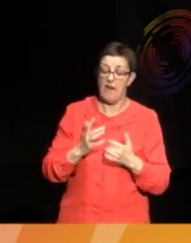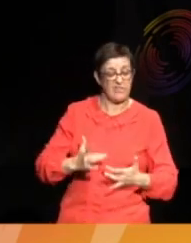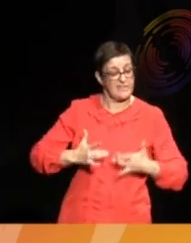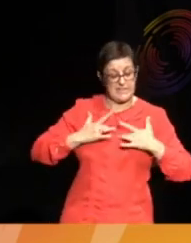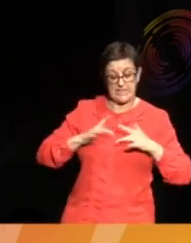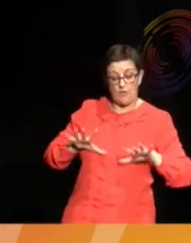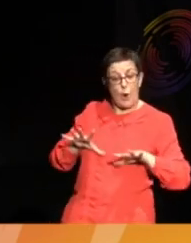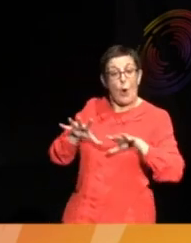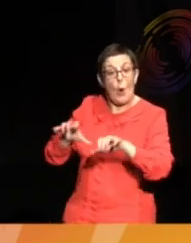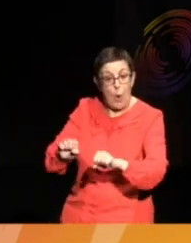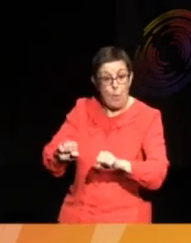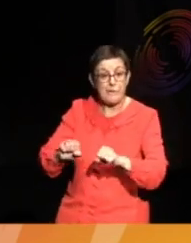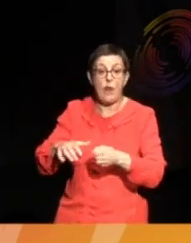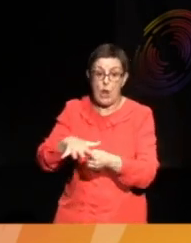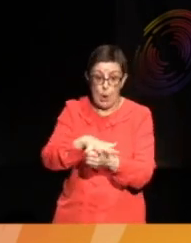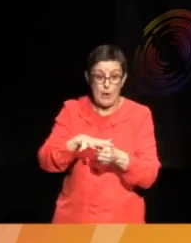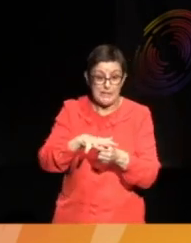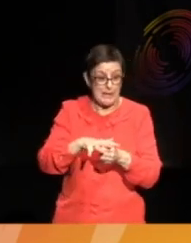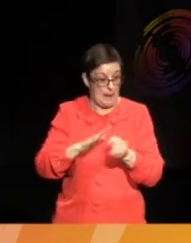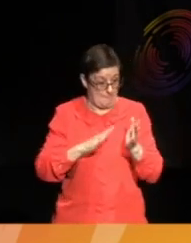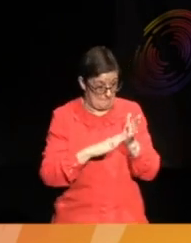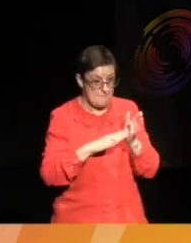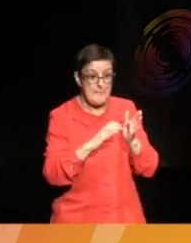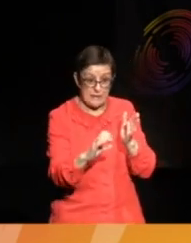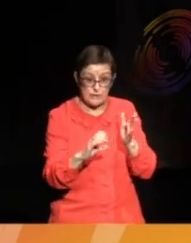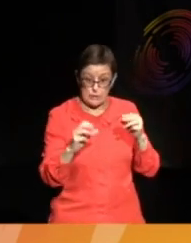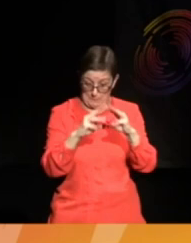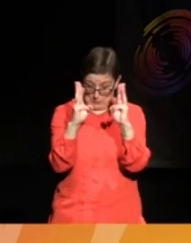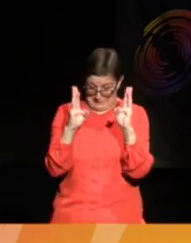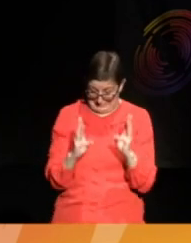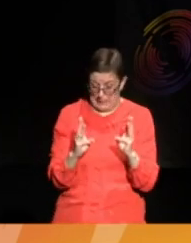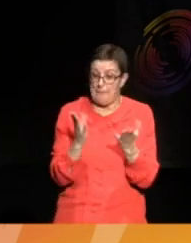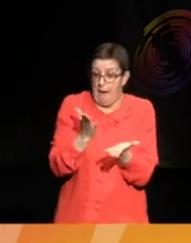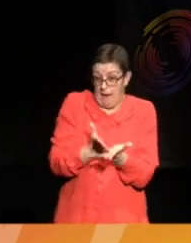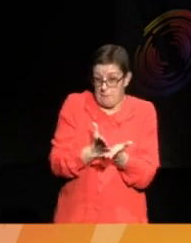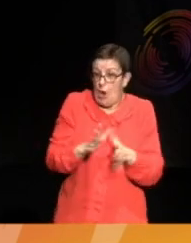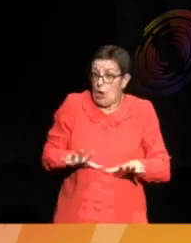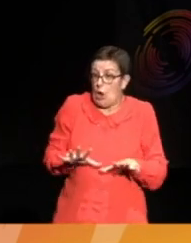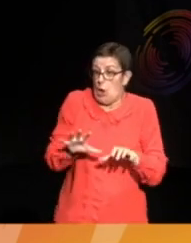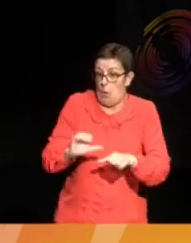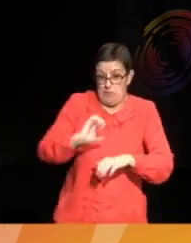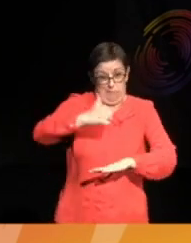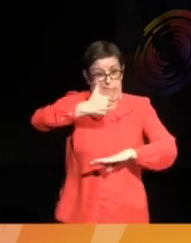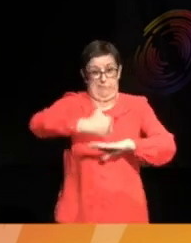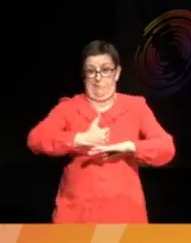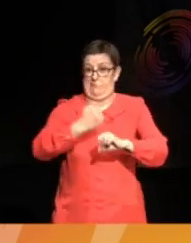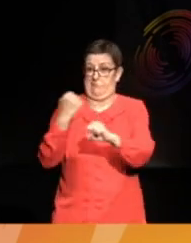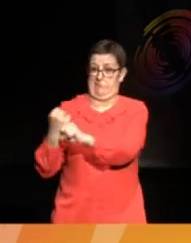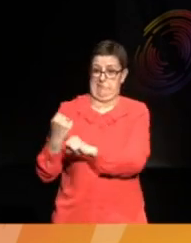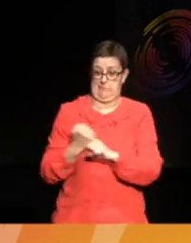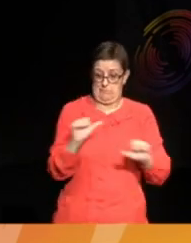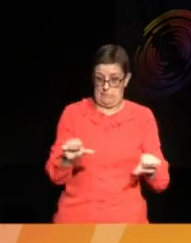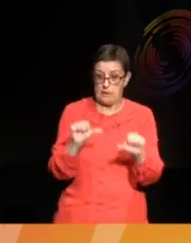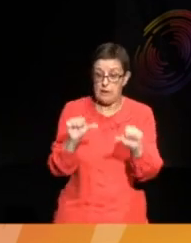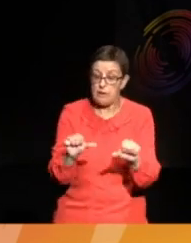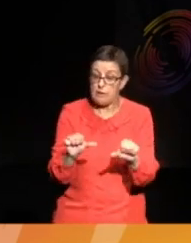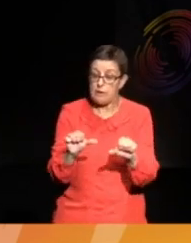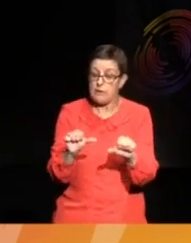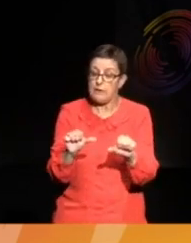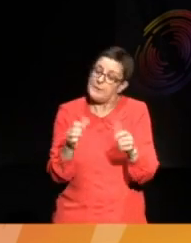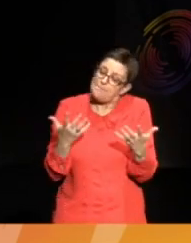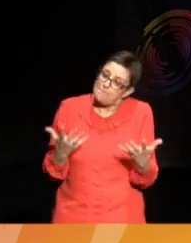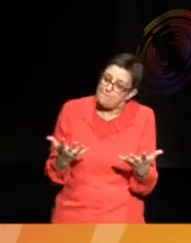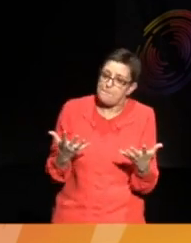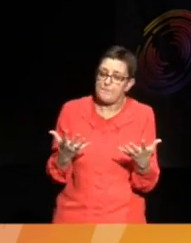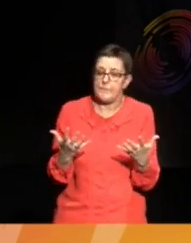I'm at Manchester Museum, it's a colonial endeavour. Absolutely. And I suppose at its sort of its most extreme in the museum world